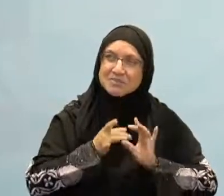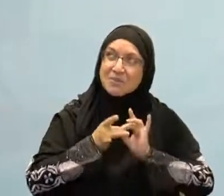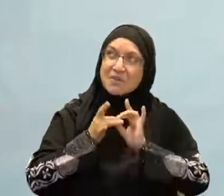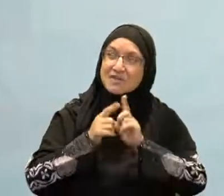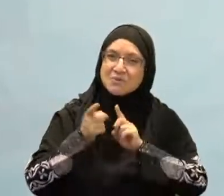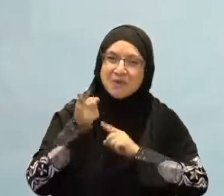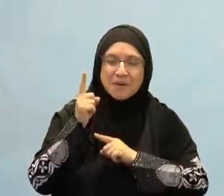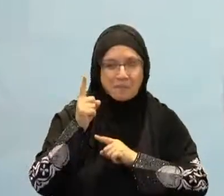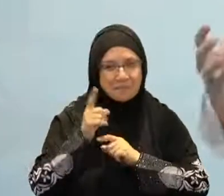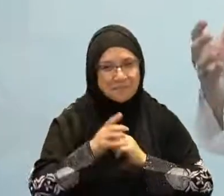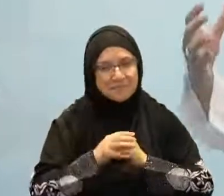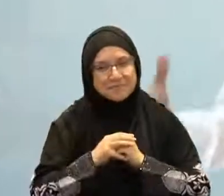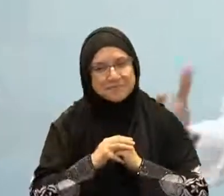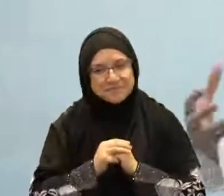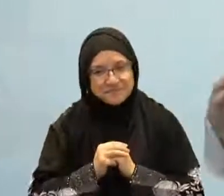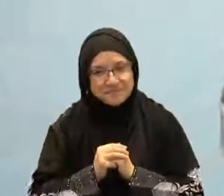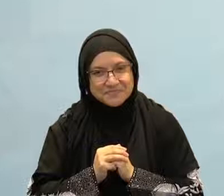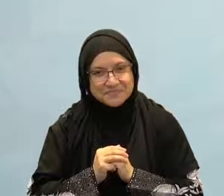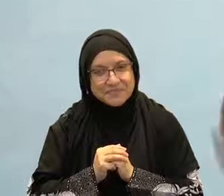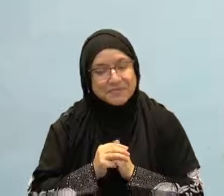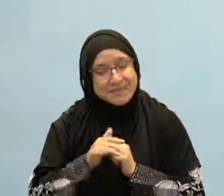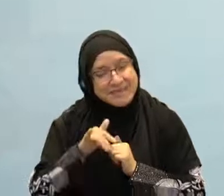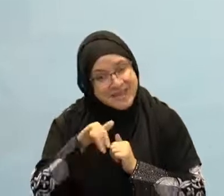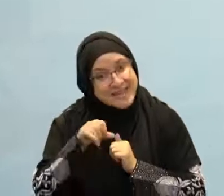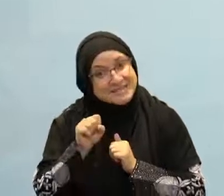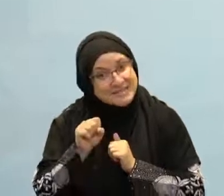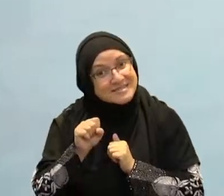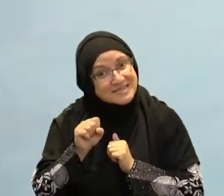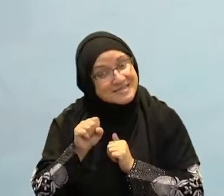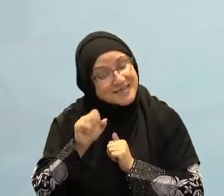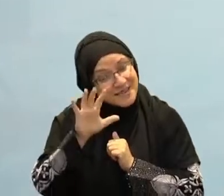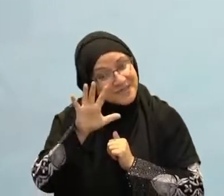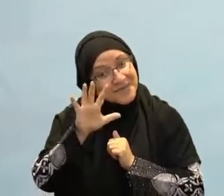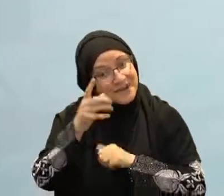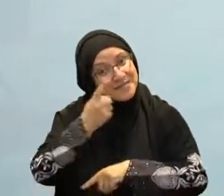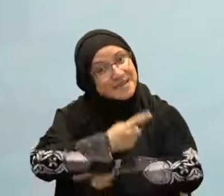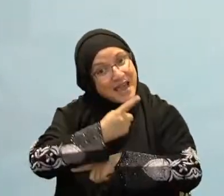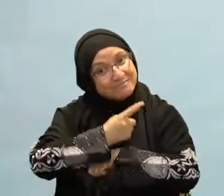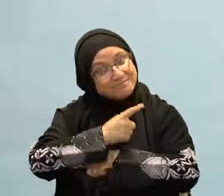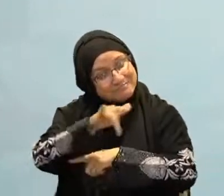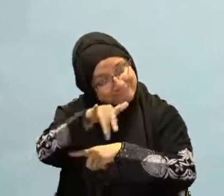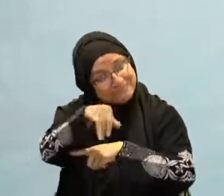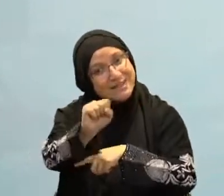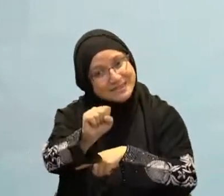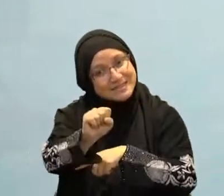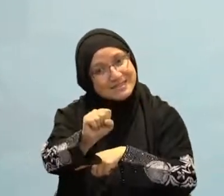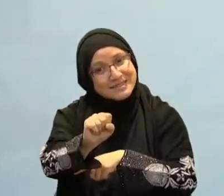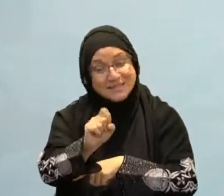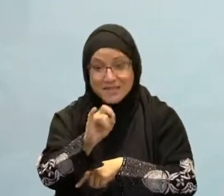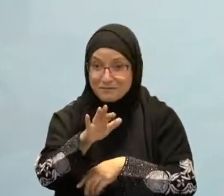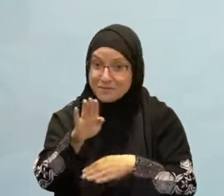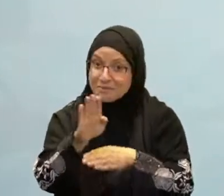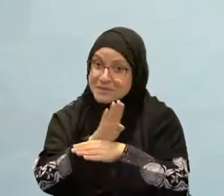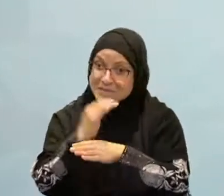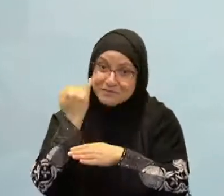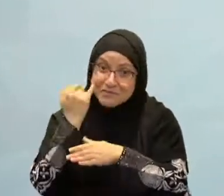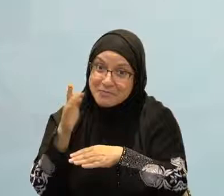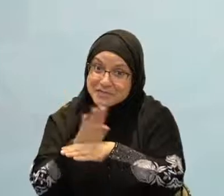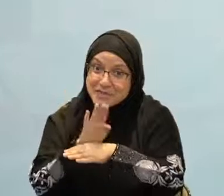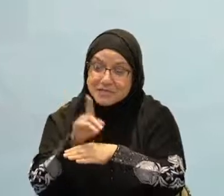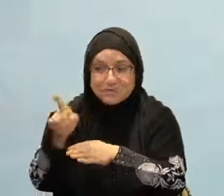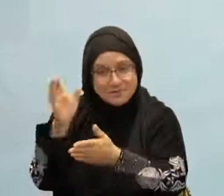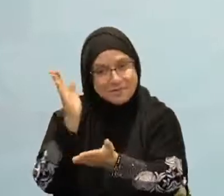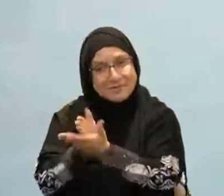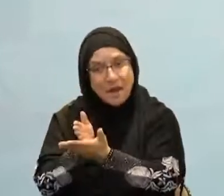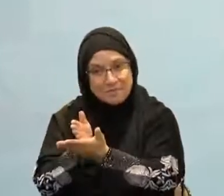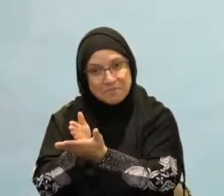is meaningful. It's, you know, people are searching for it here and there. And it's in those few moments at night. And I'm going to get to